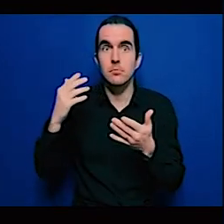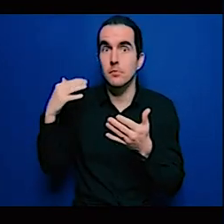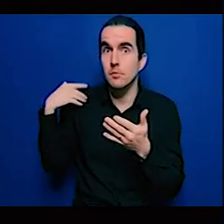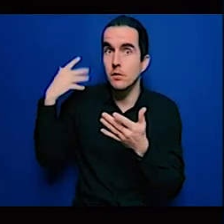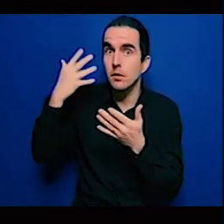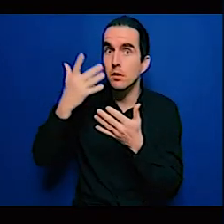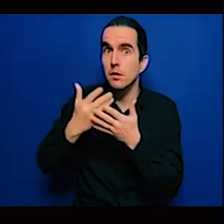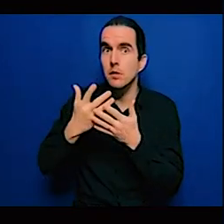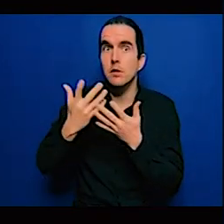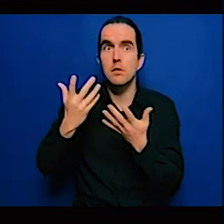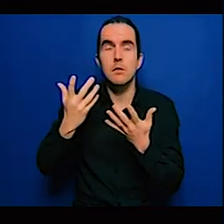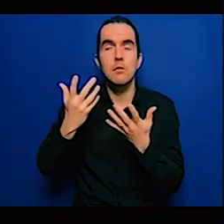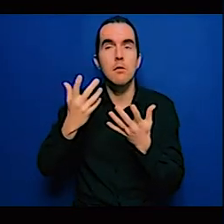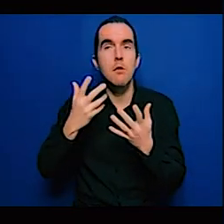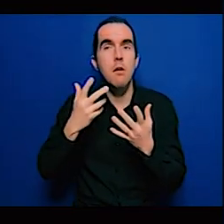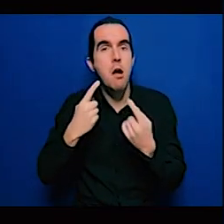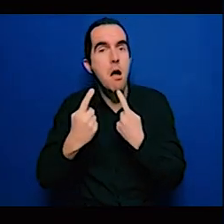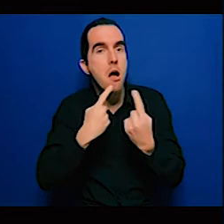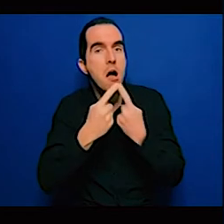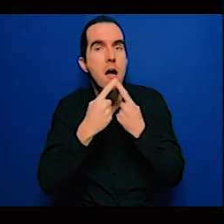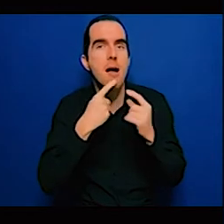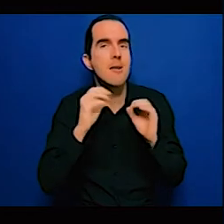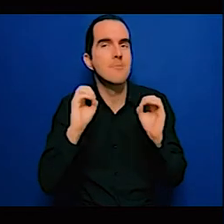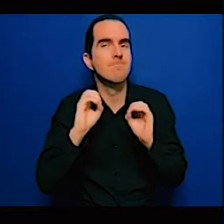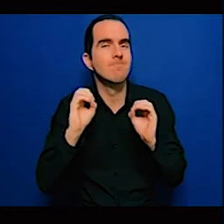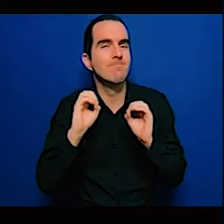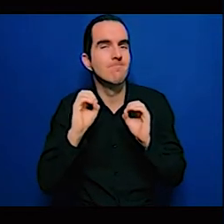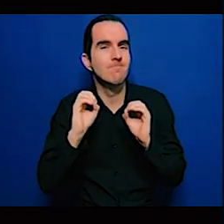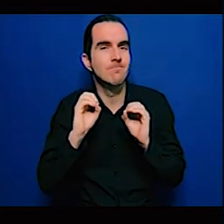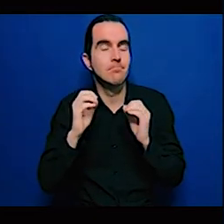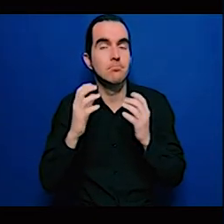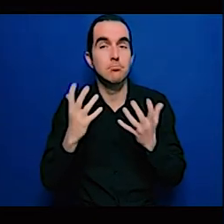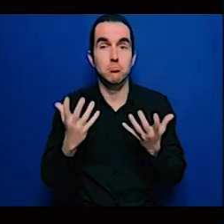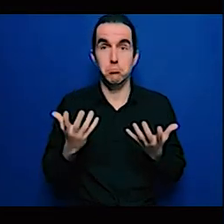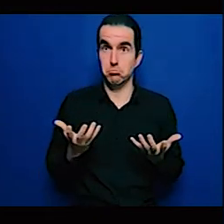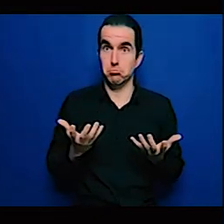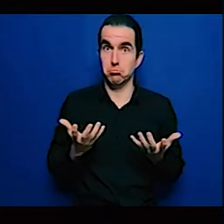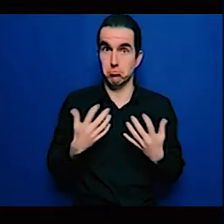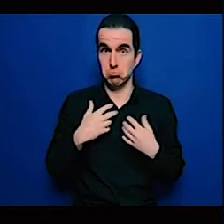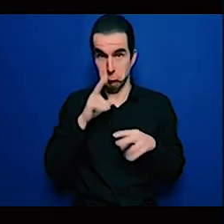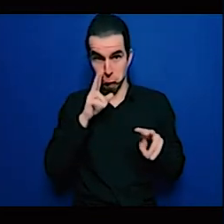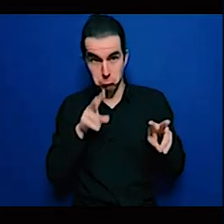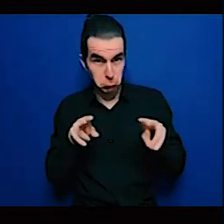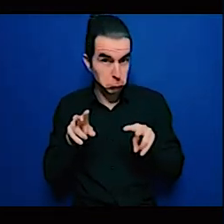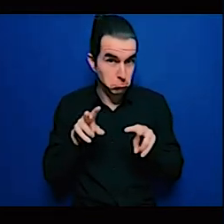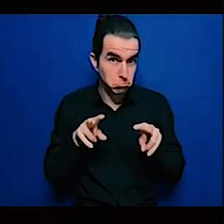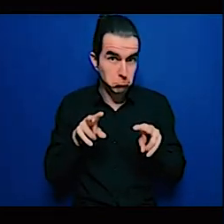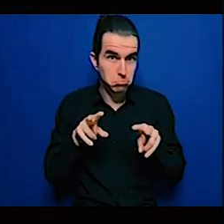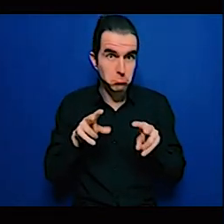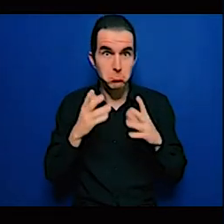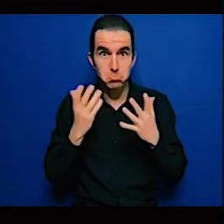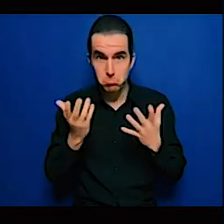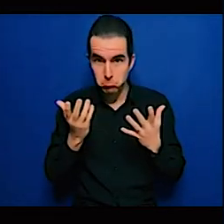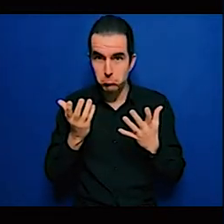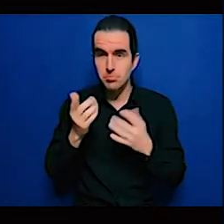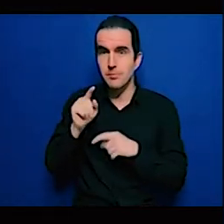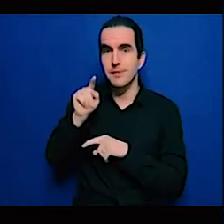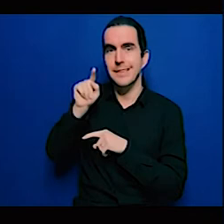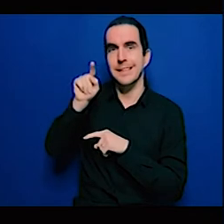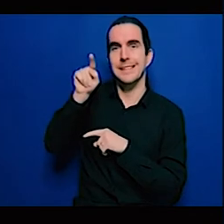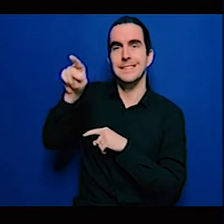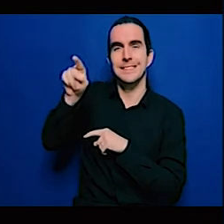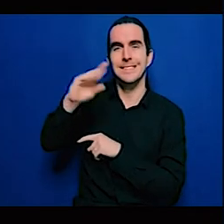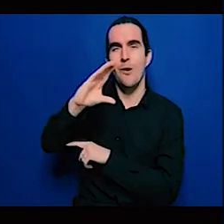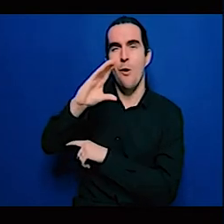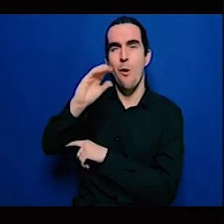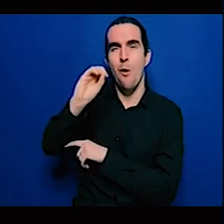we look at where we stand in our commitments so